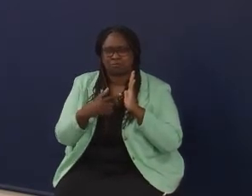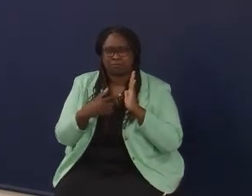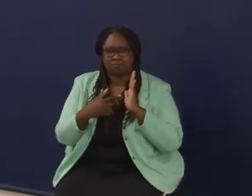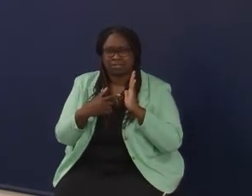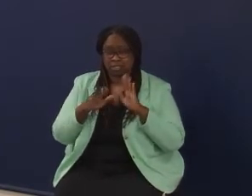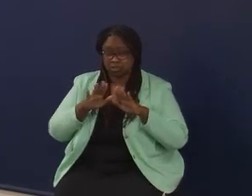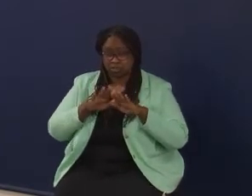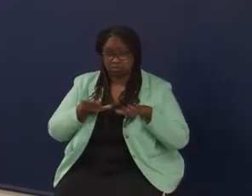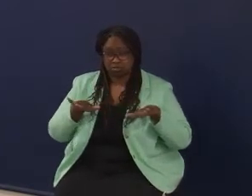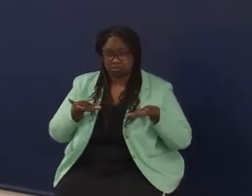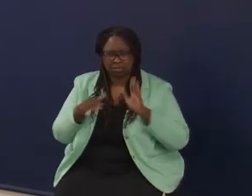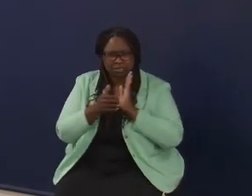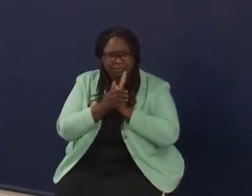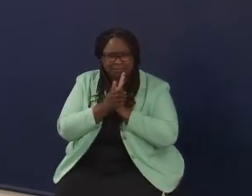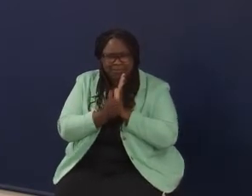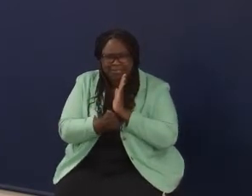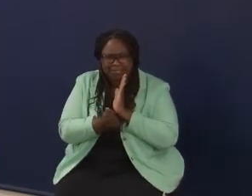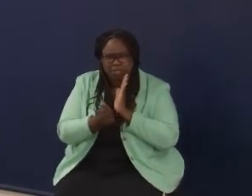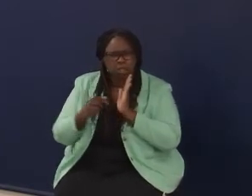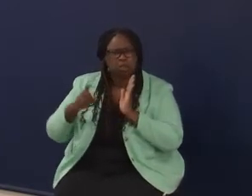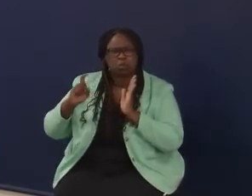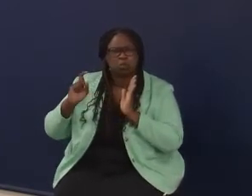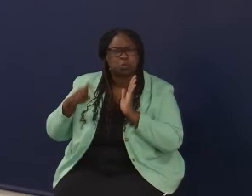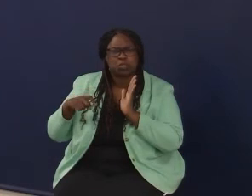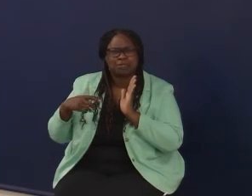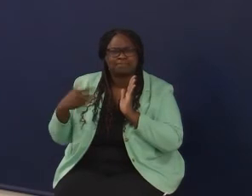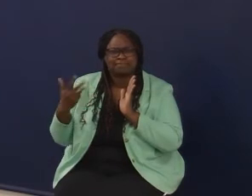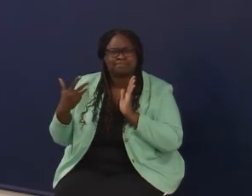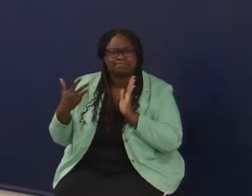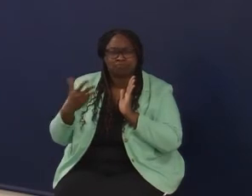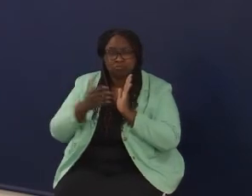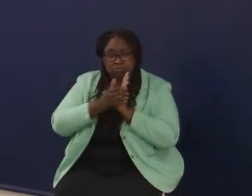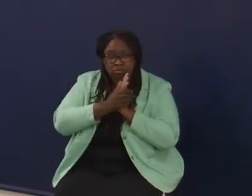skills that kids need are shifting in real time.